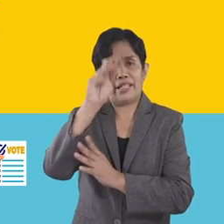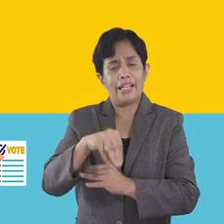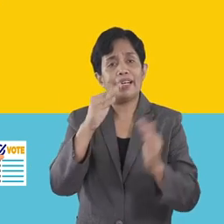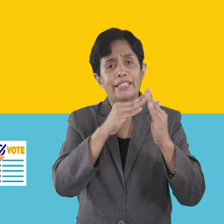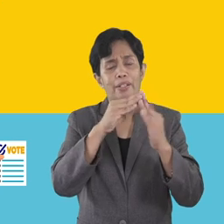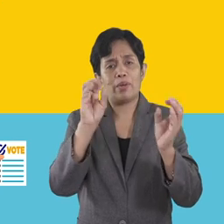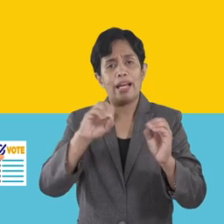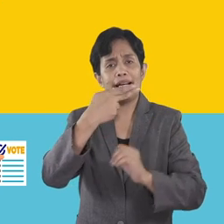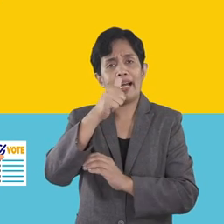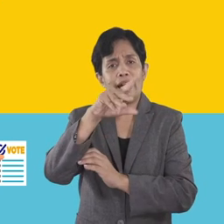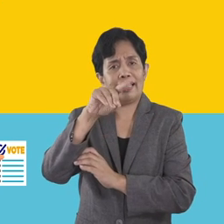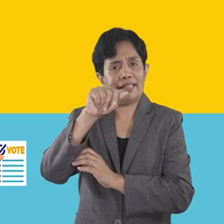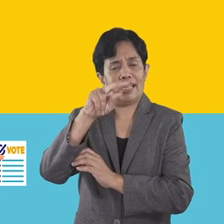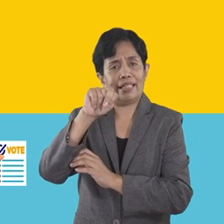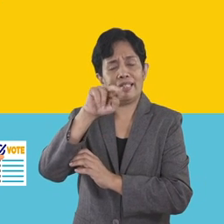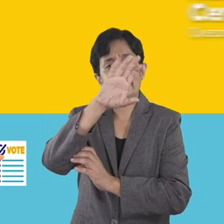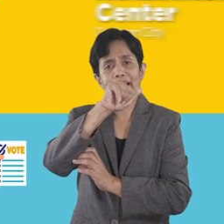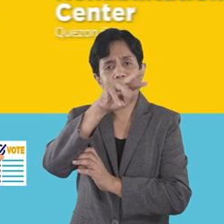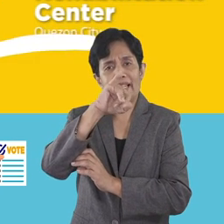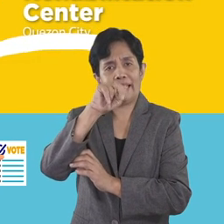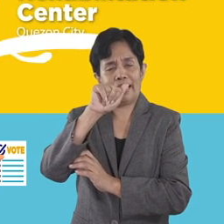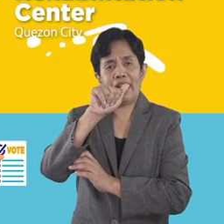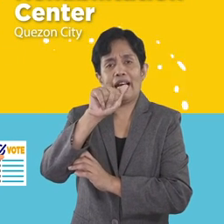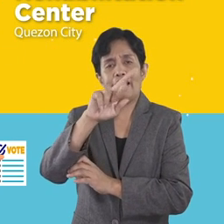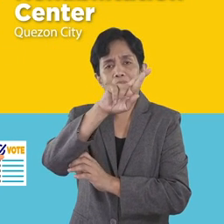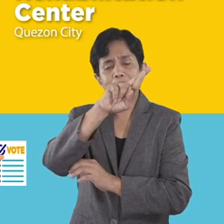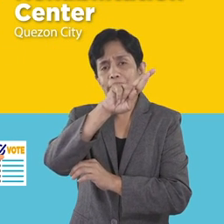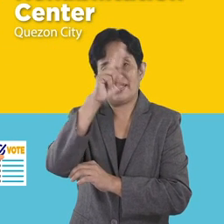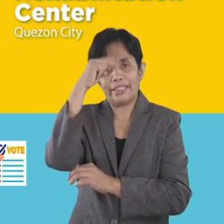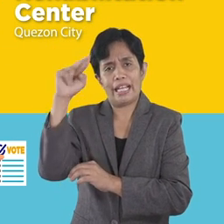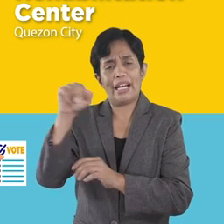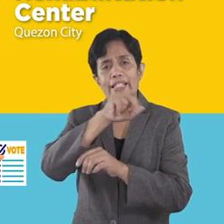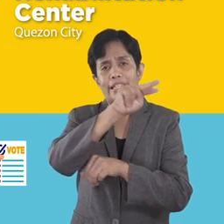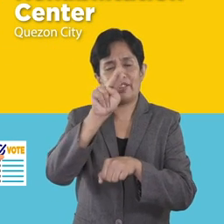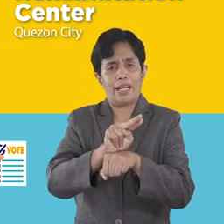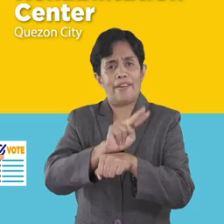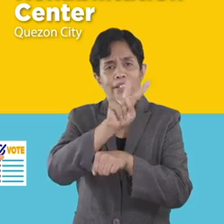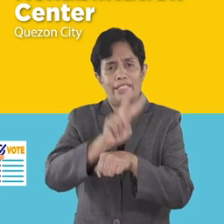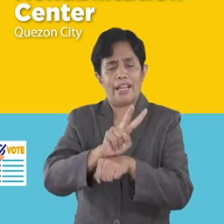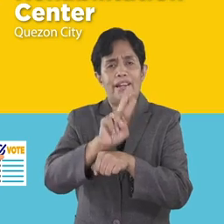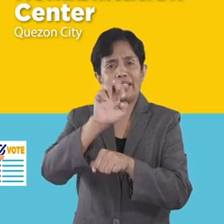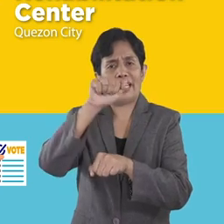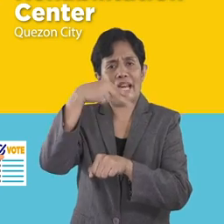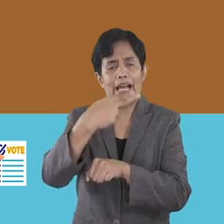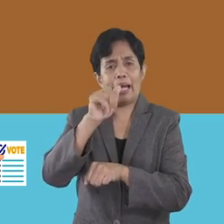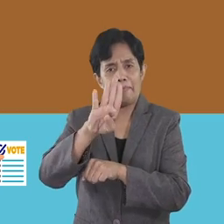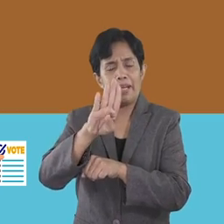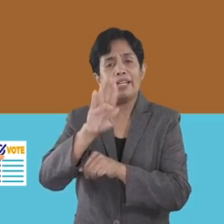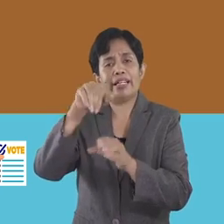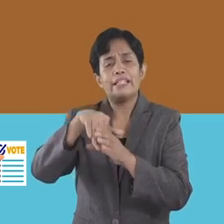Tahanang Walang Hagdanan in Cainta Rizal, and the National Vocational Rehabilitation Center in Quezon City.